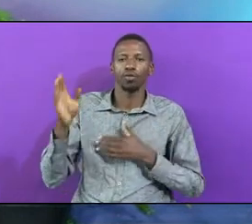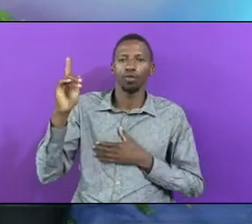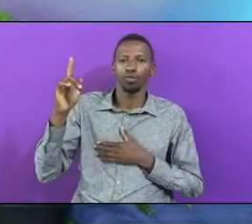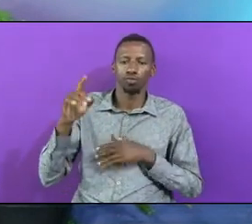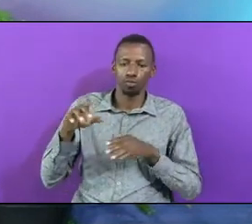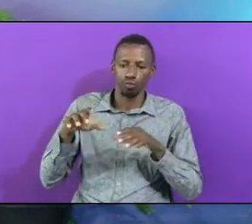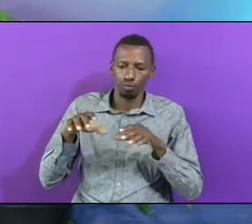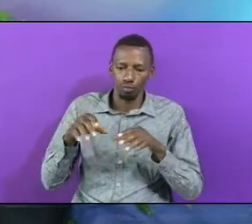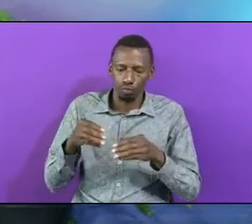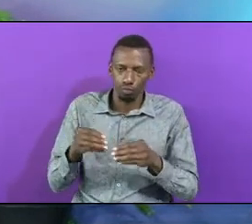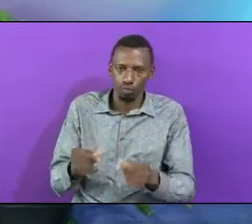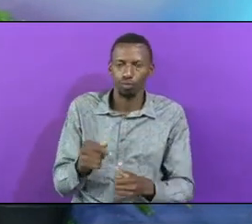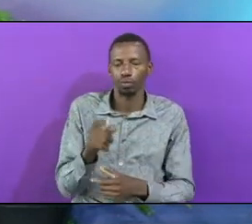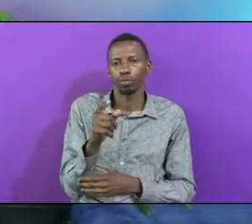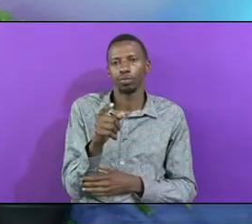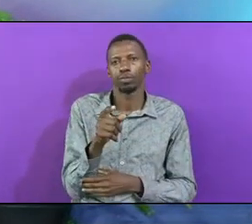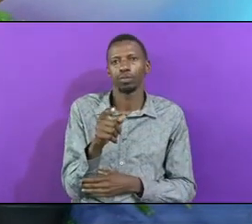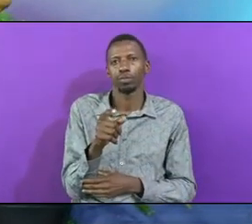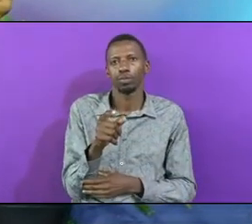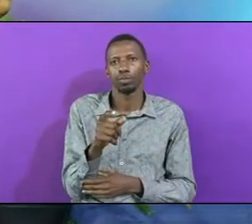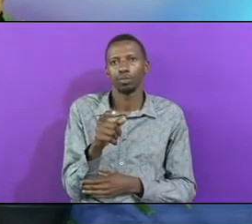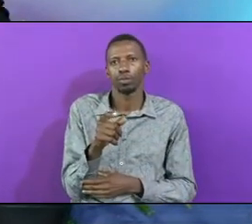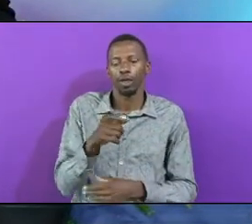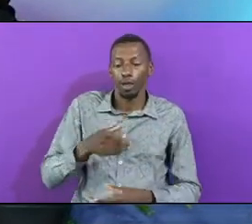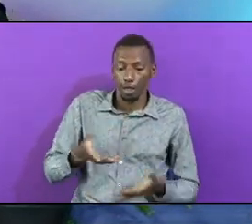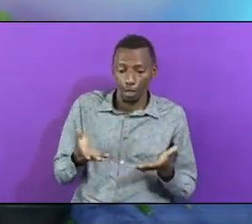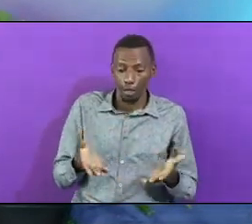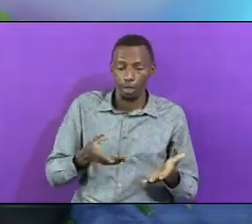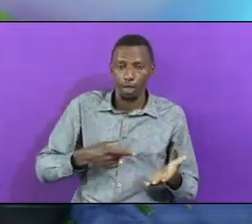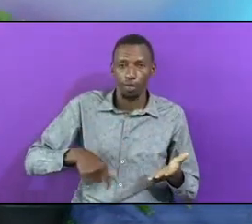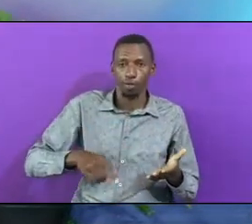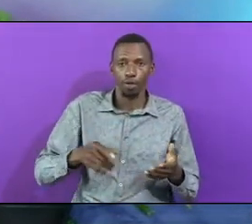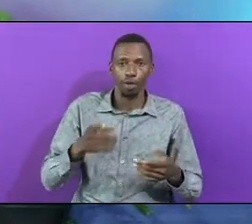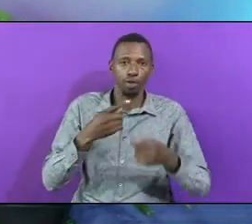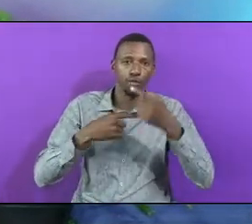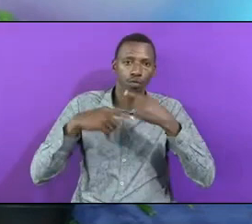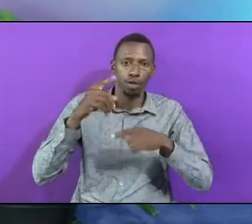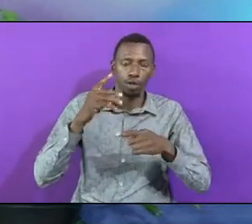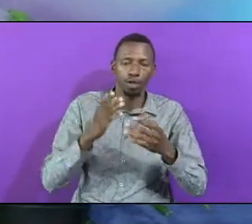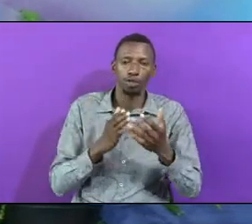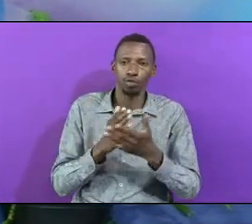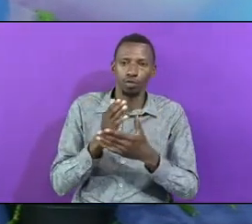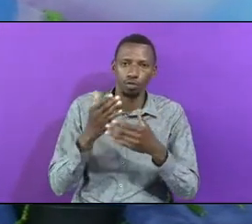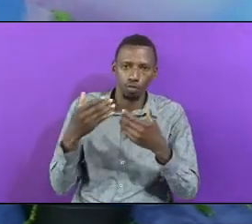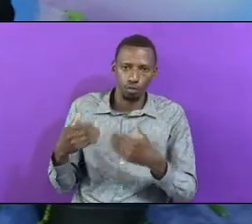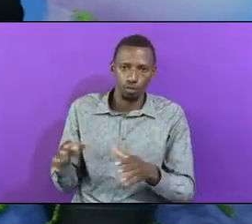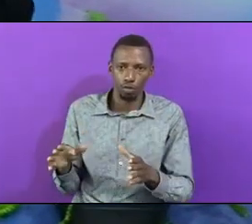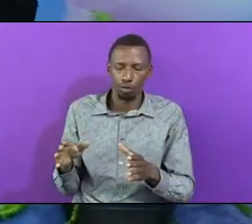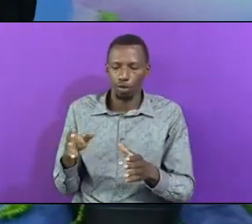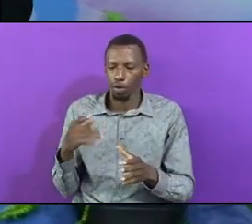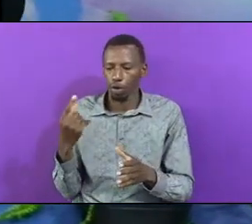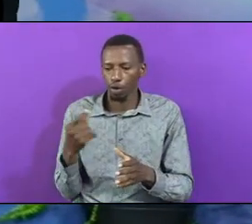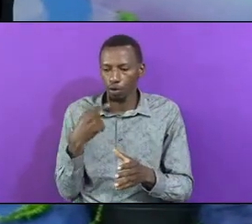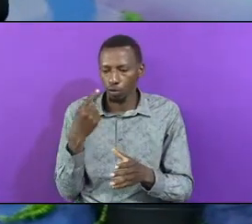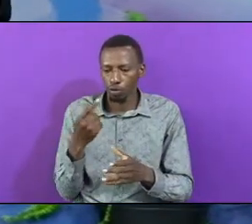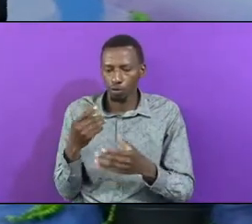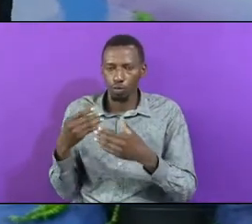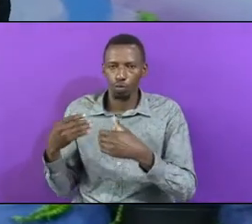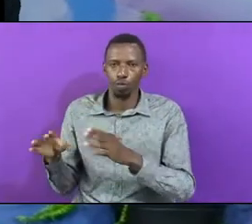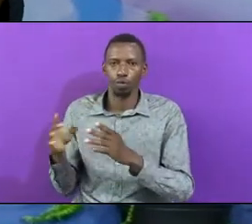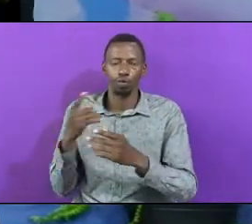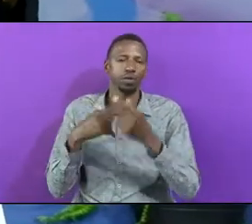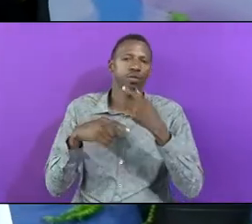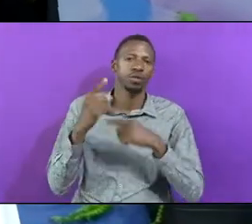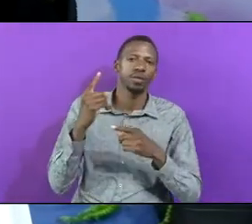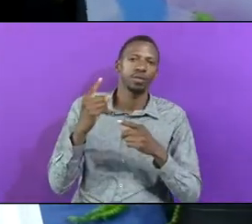You Here We Win By Losing Only Those Who Lose Wins Allow God To Conquer